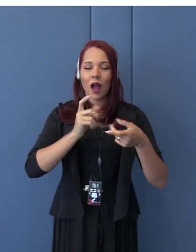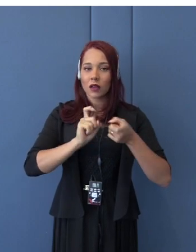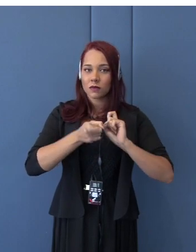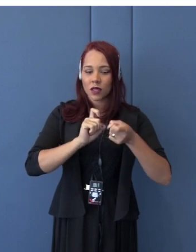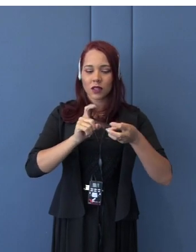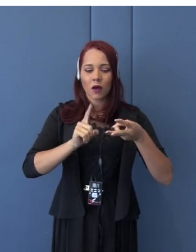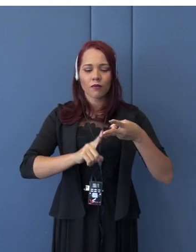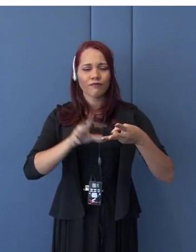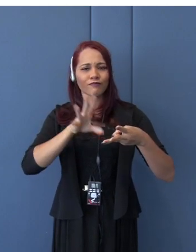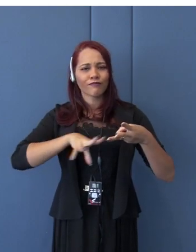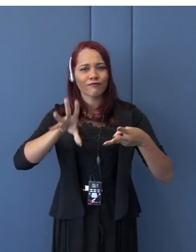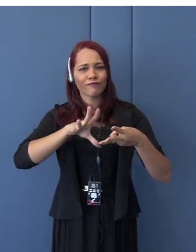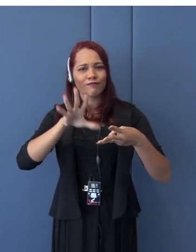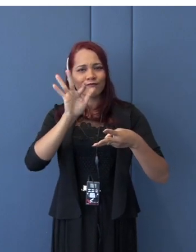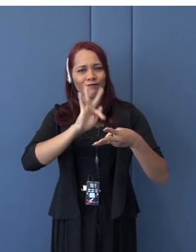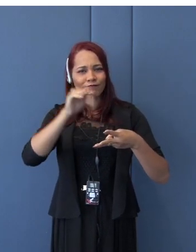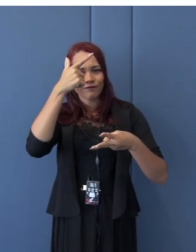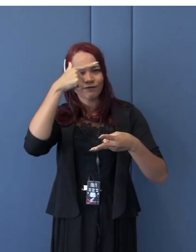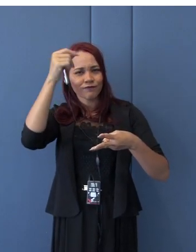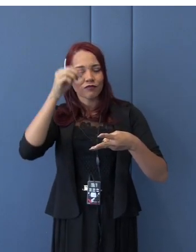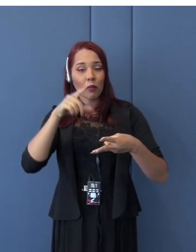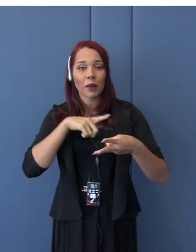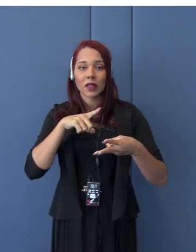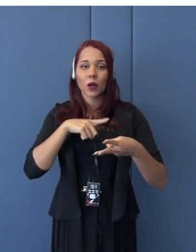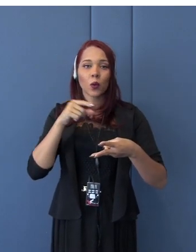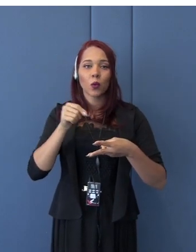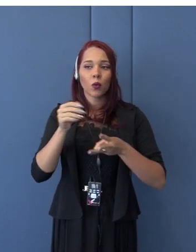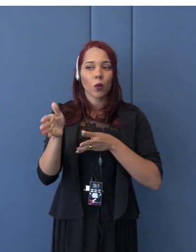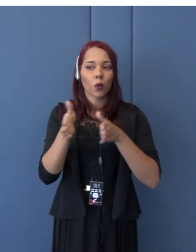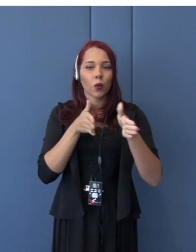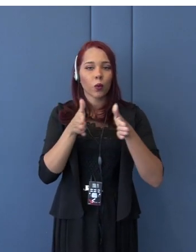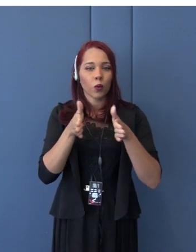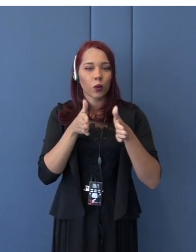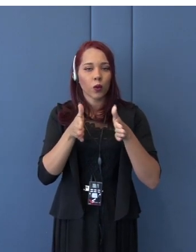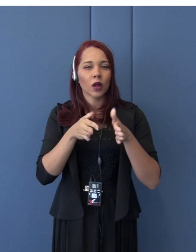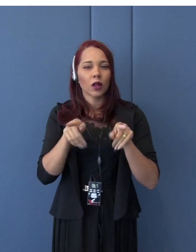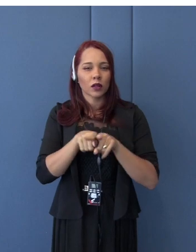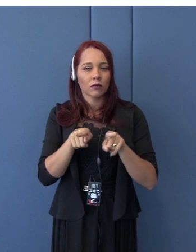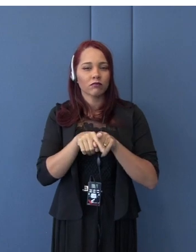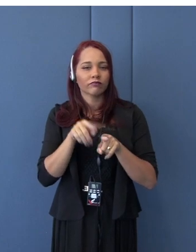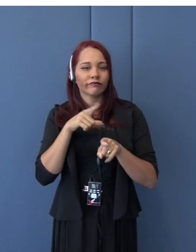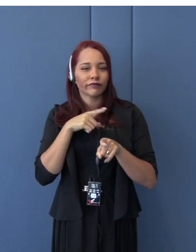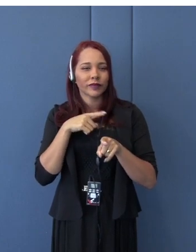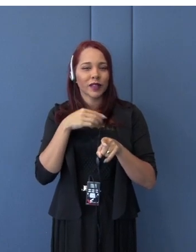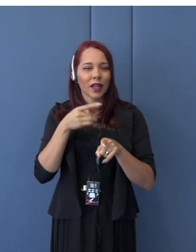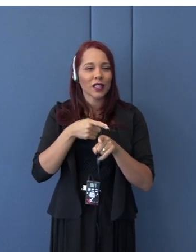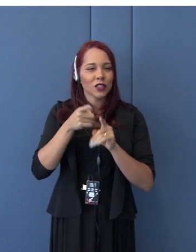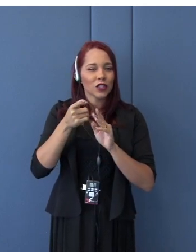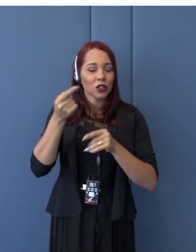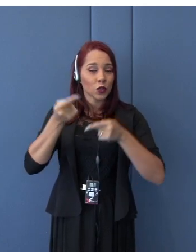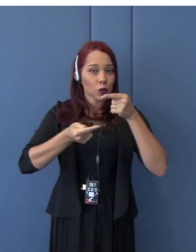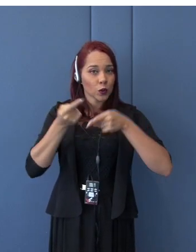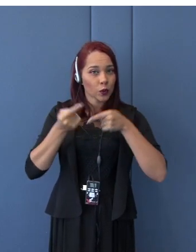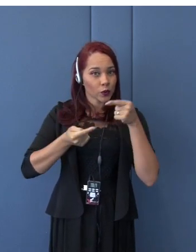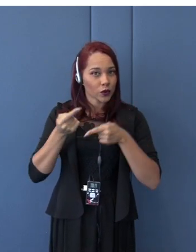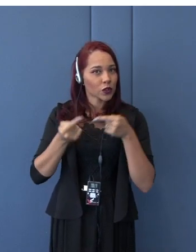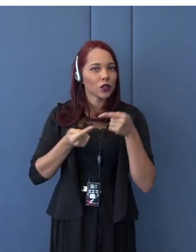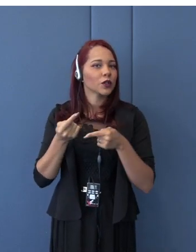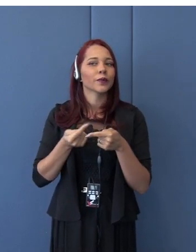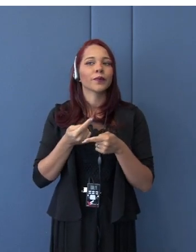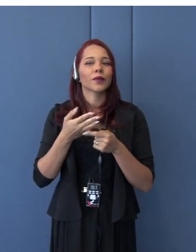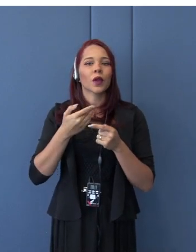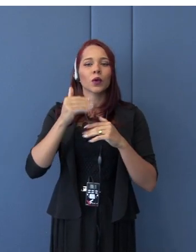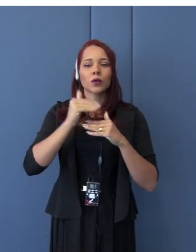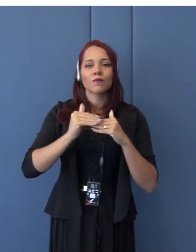to be established to scrutinize, to discuss the merits and demerits of